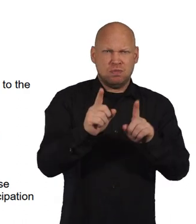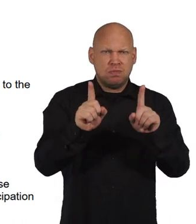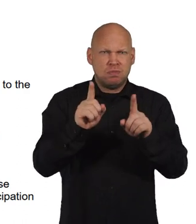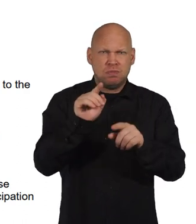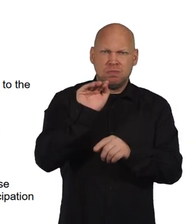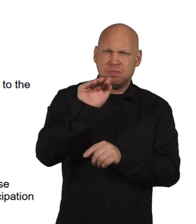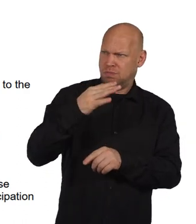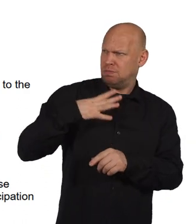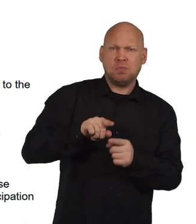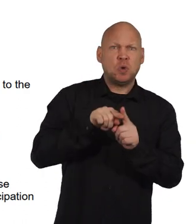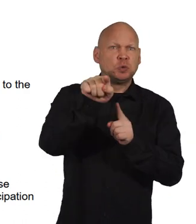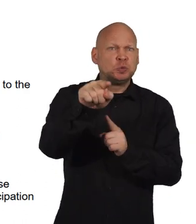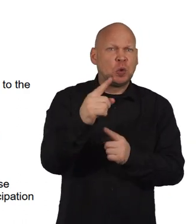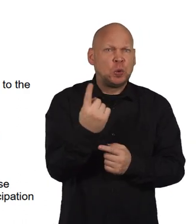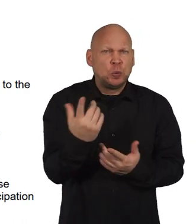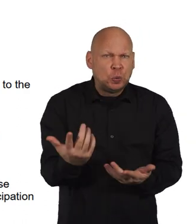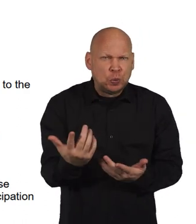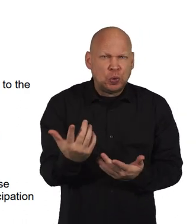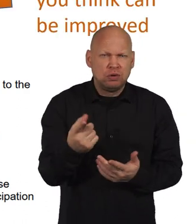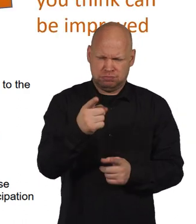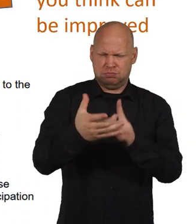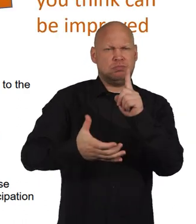Who you are making the request to.